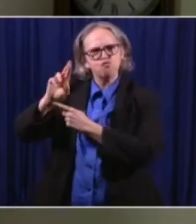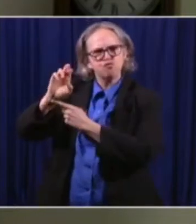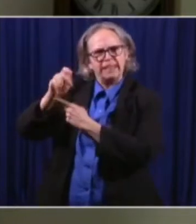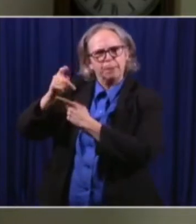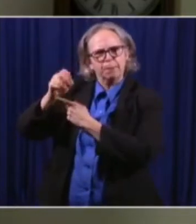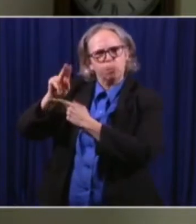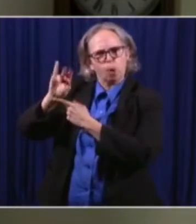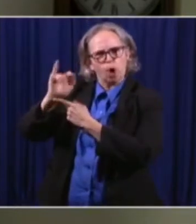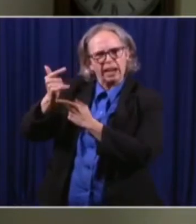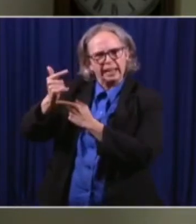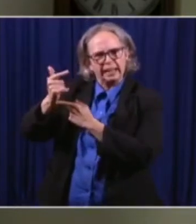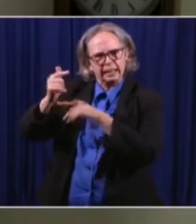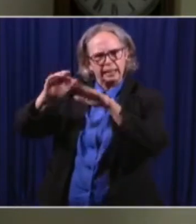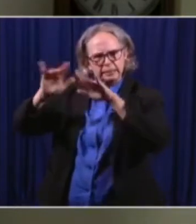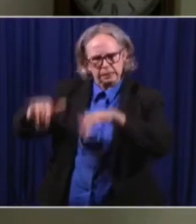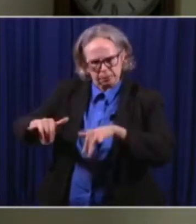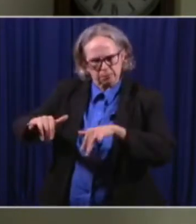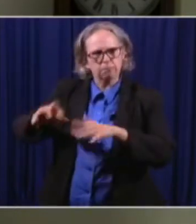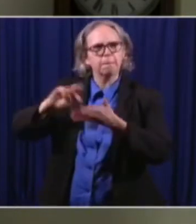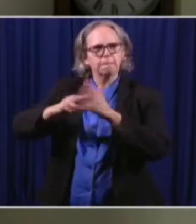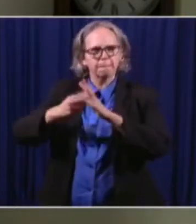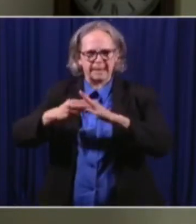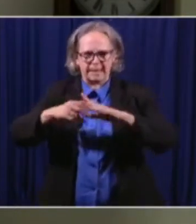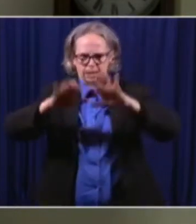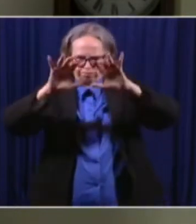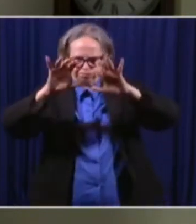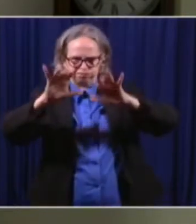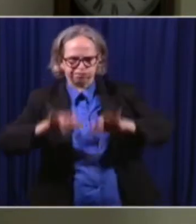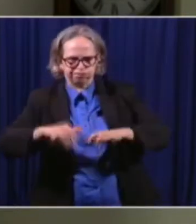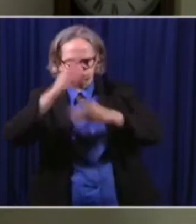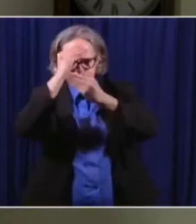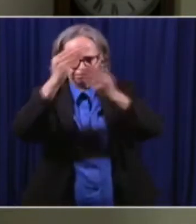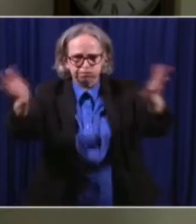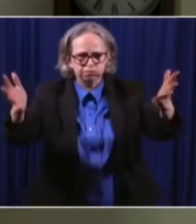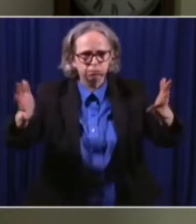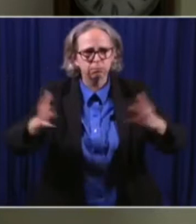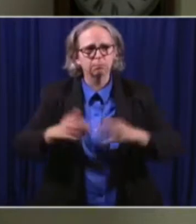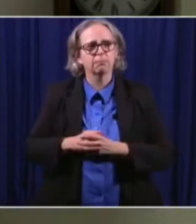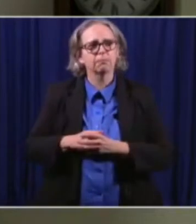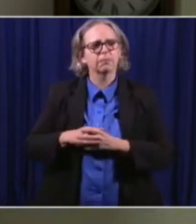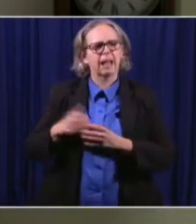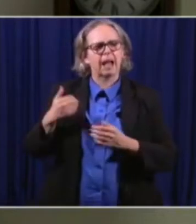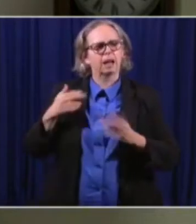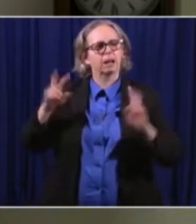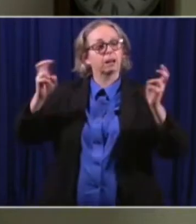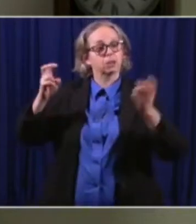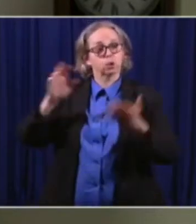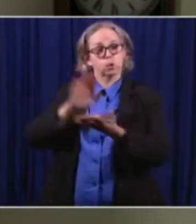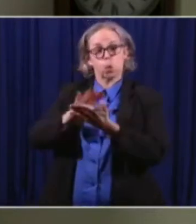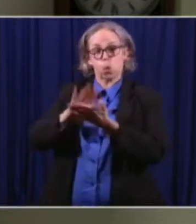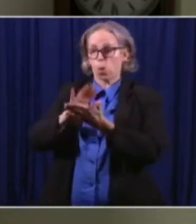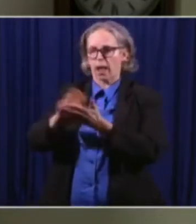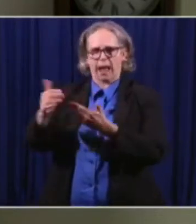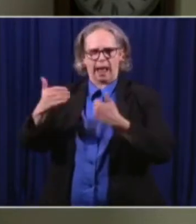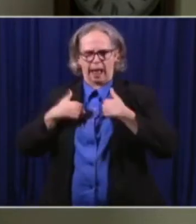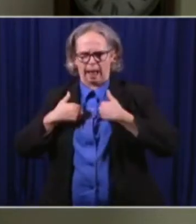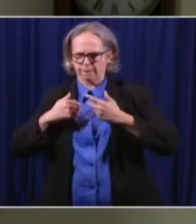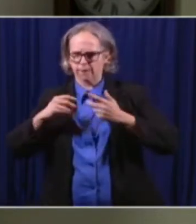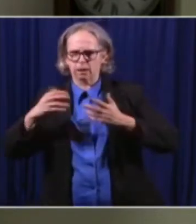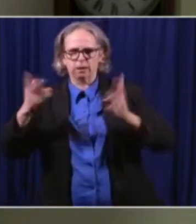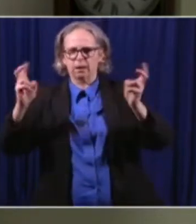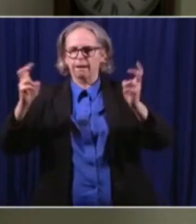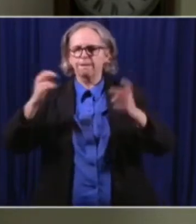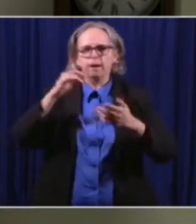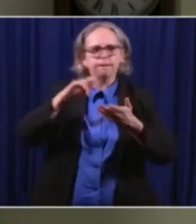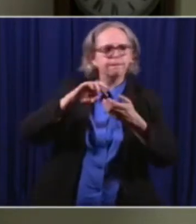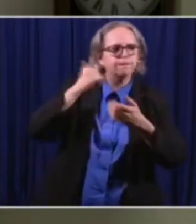We know schools have attendance lines where you can call and say that your son or daughter is not going to be there. This is